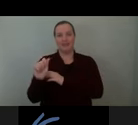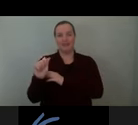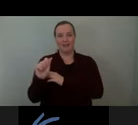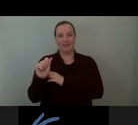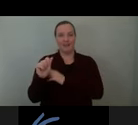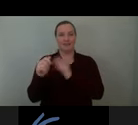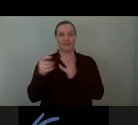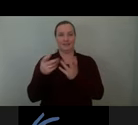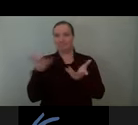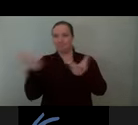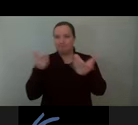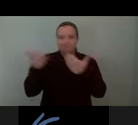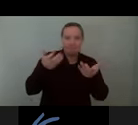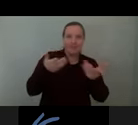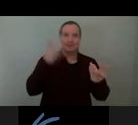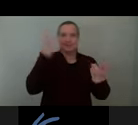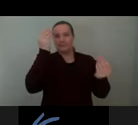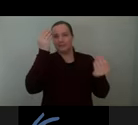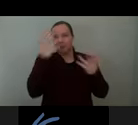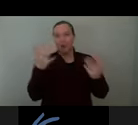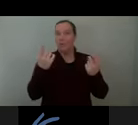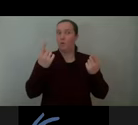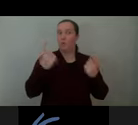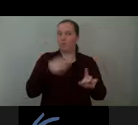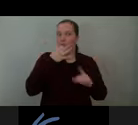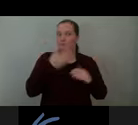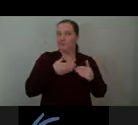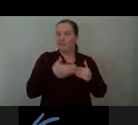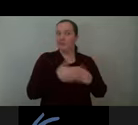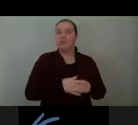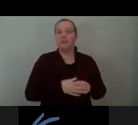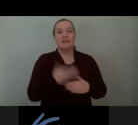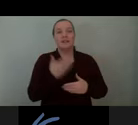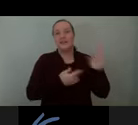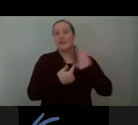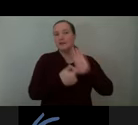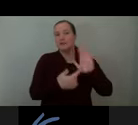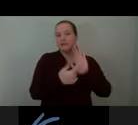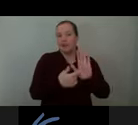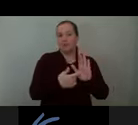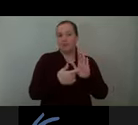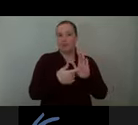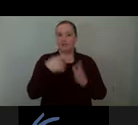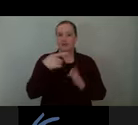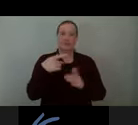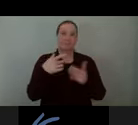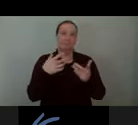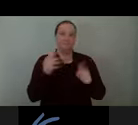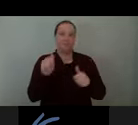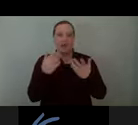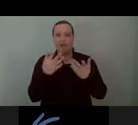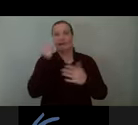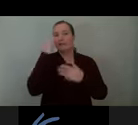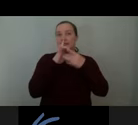what's to come here are some examples of prompts that could begin generating ideas about the sense of place imagery trees